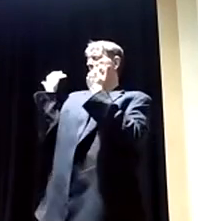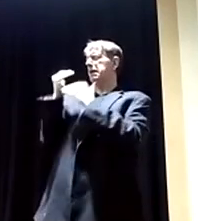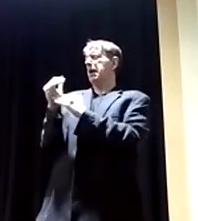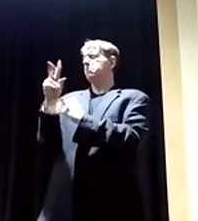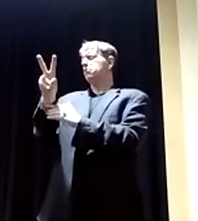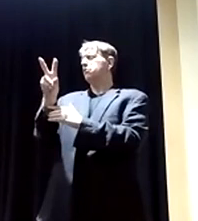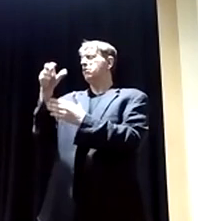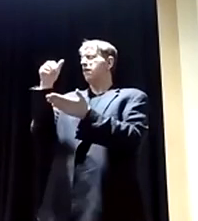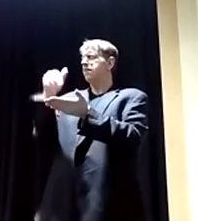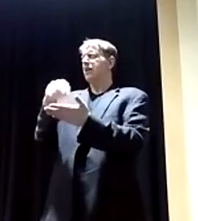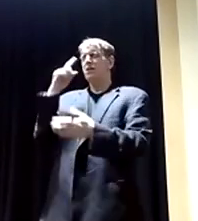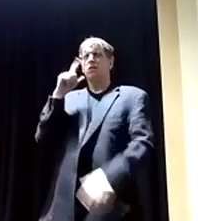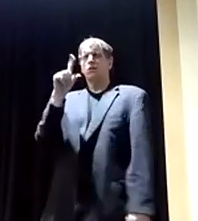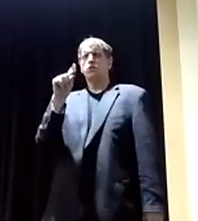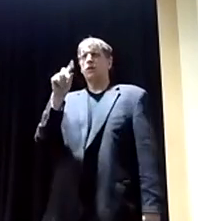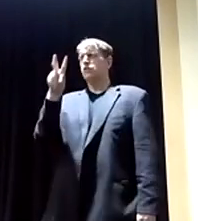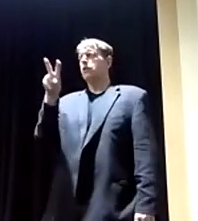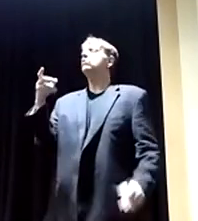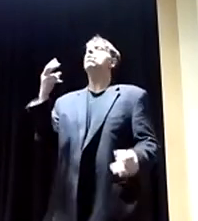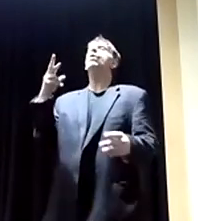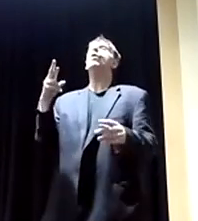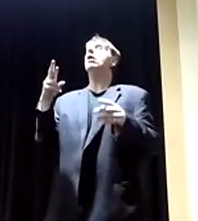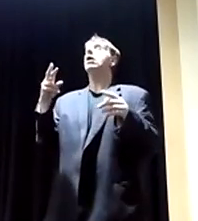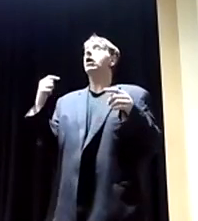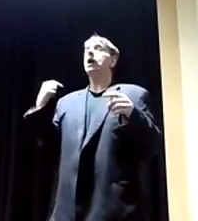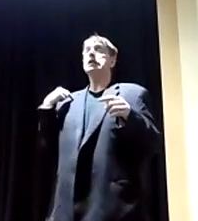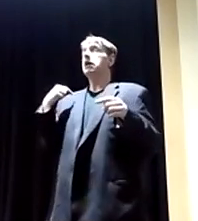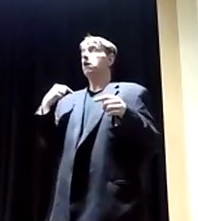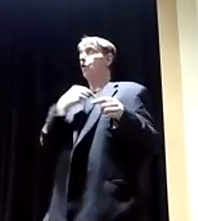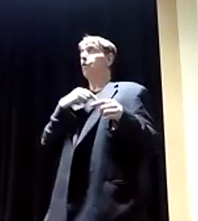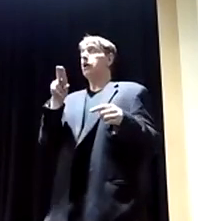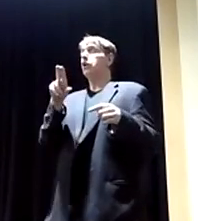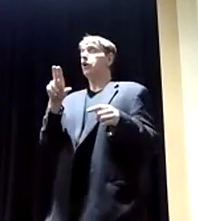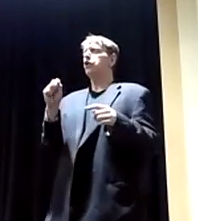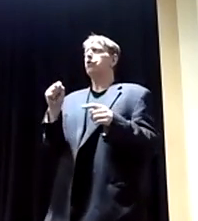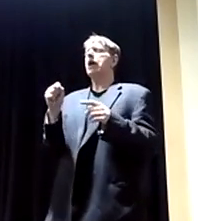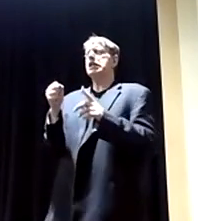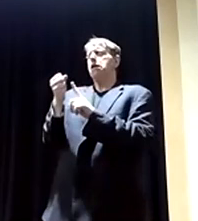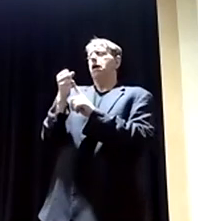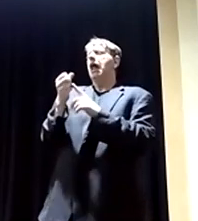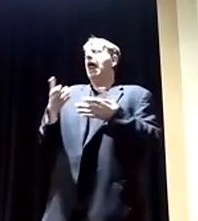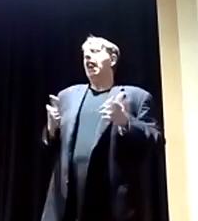in 2022? Or is the US stretching itself too far with that large of a number?